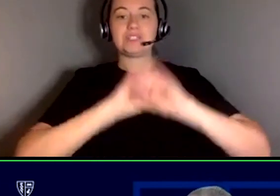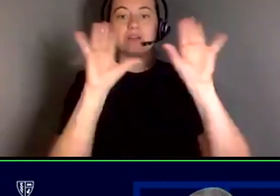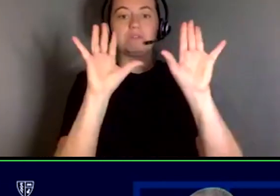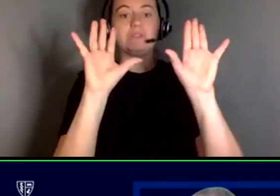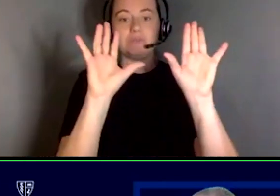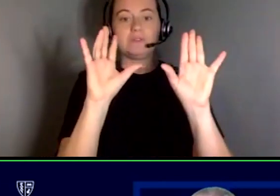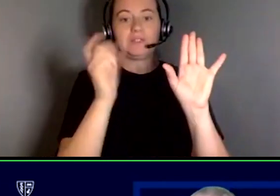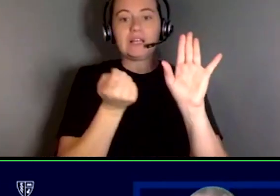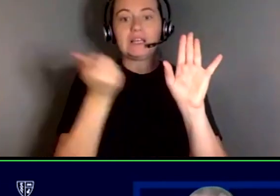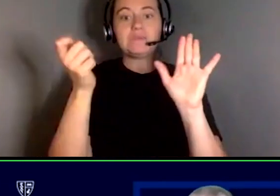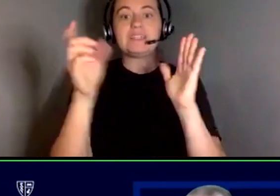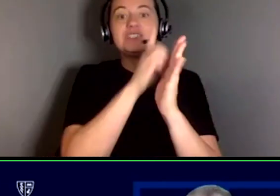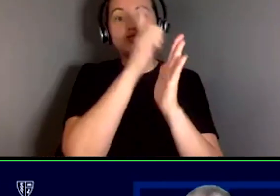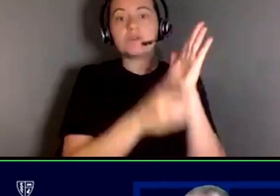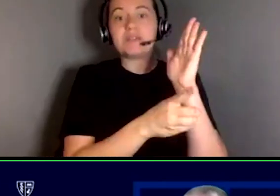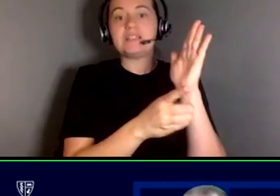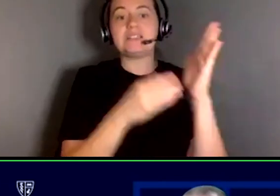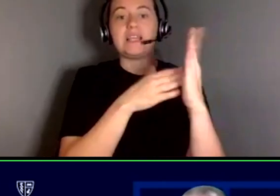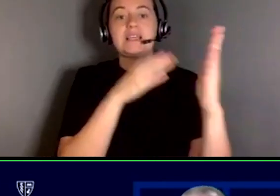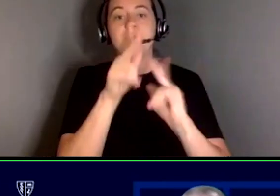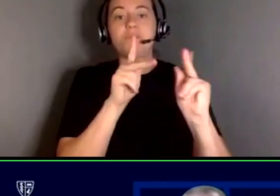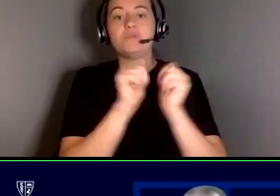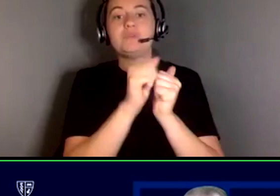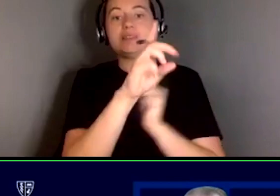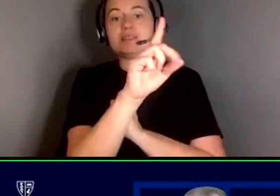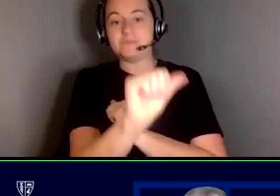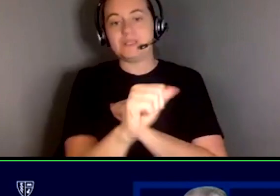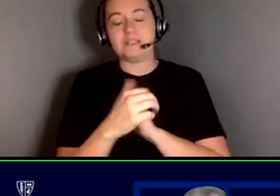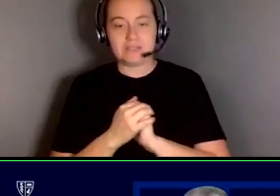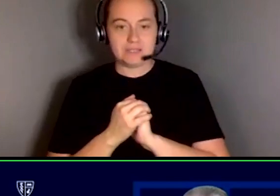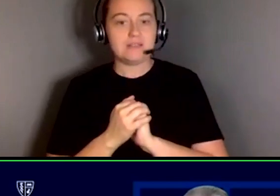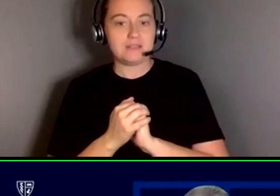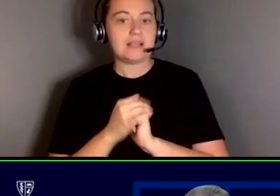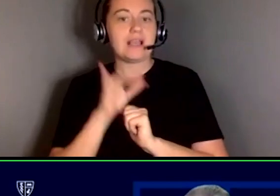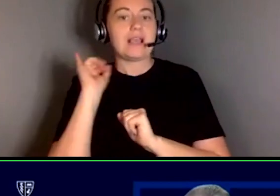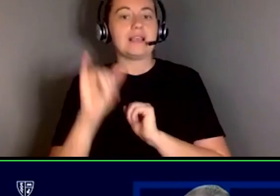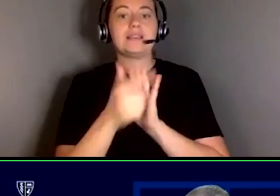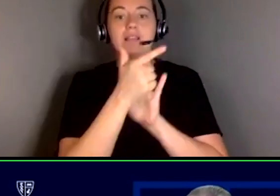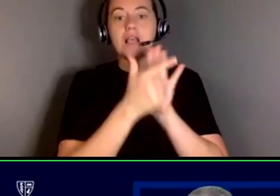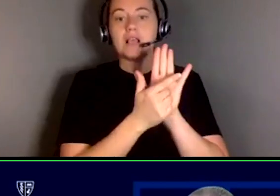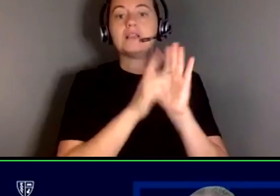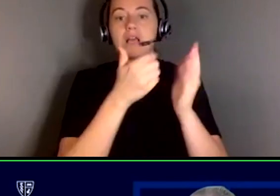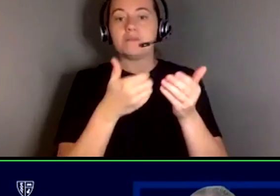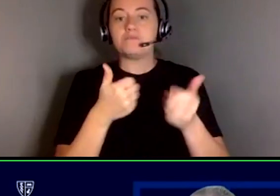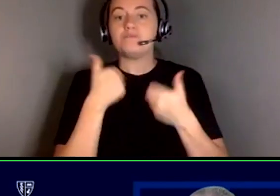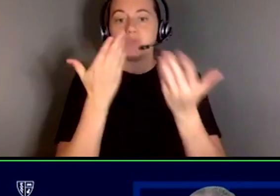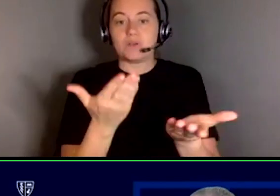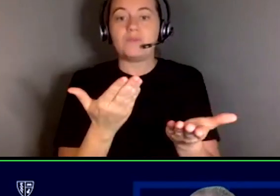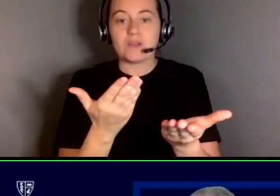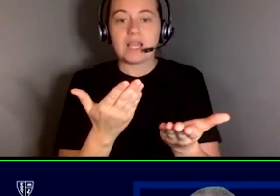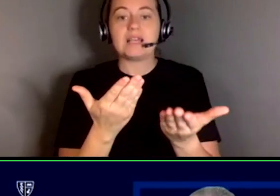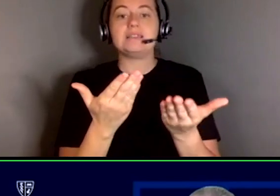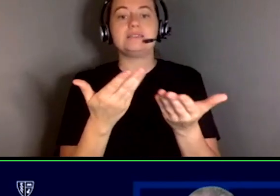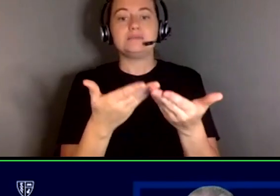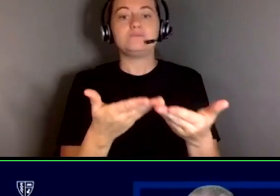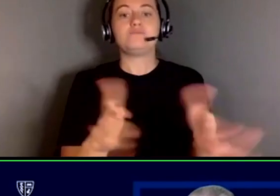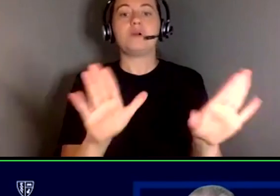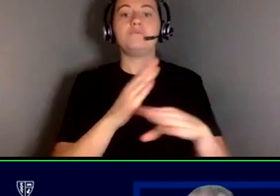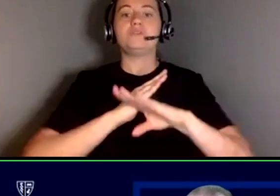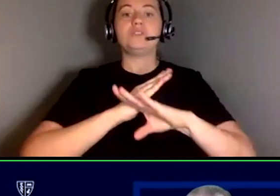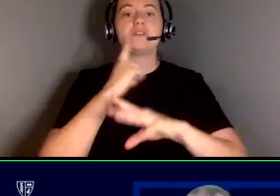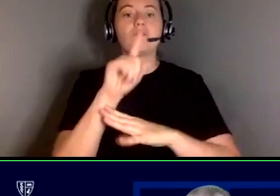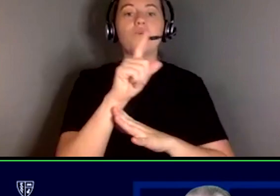of discrimination against people with disabilities. The Act provides broad protections in the areas of employment, public service,